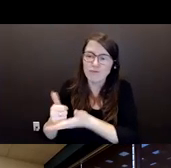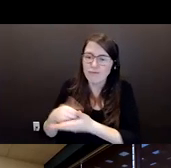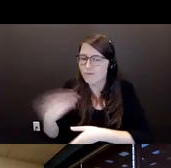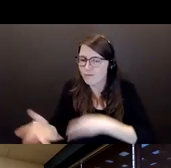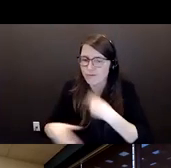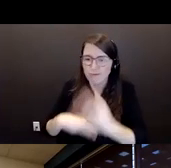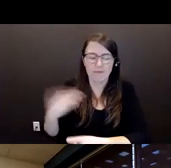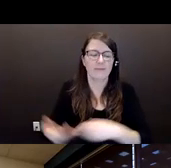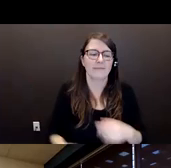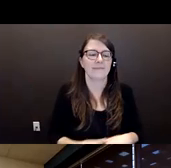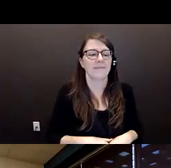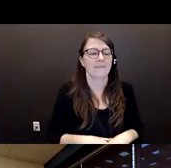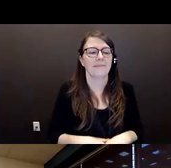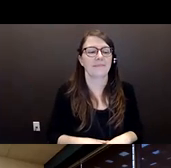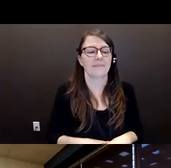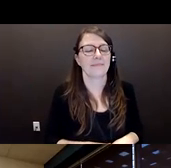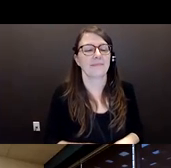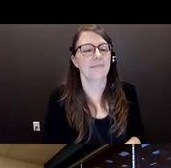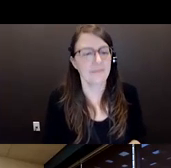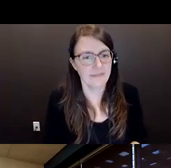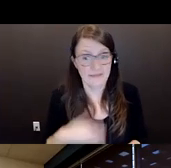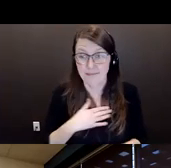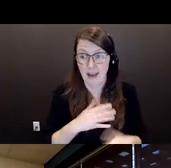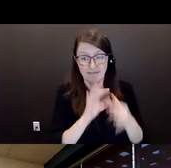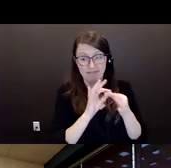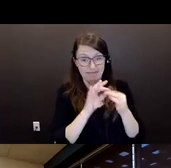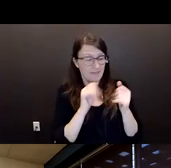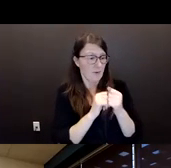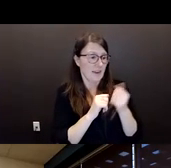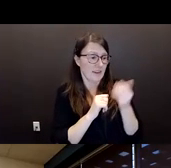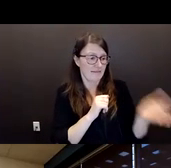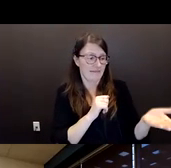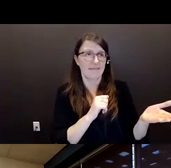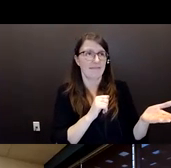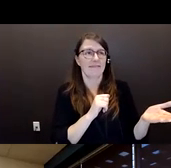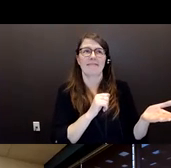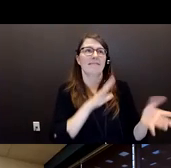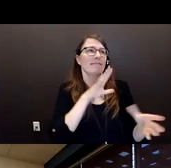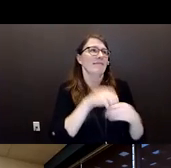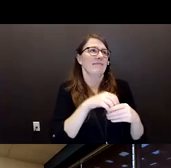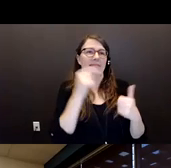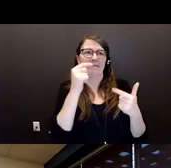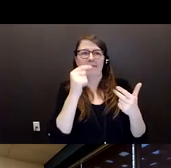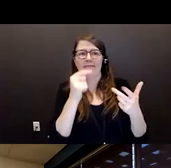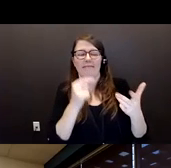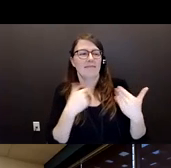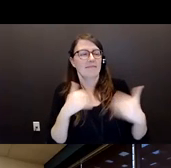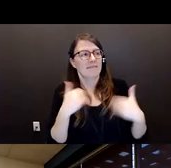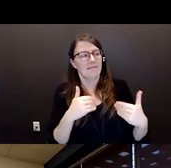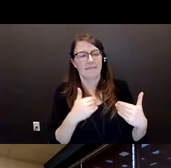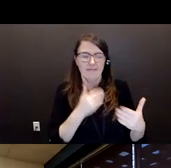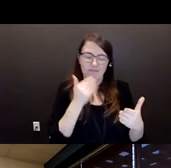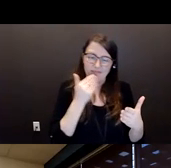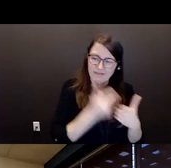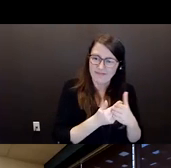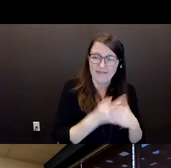so we had a huge relationship that was so many different levels. She, you know, knew